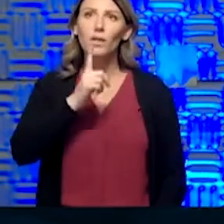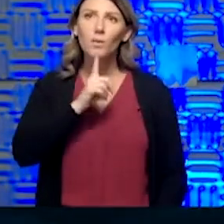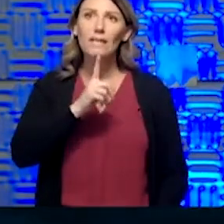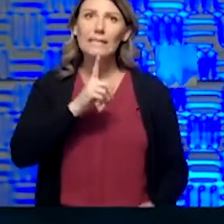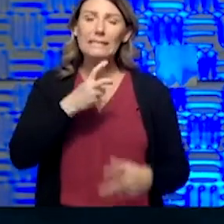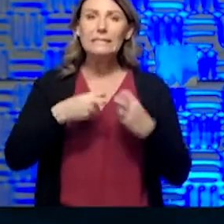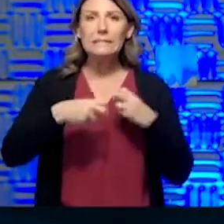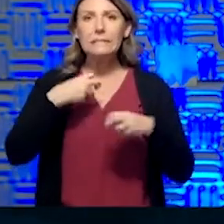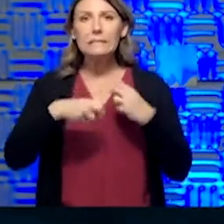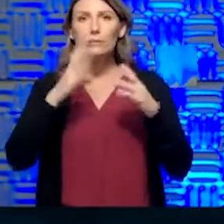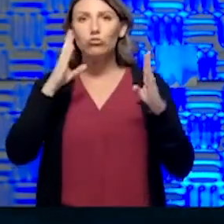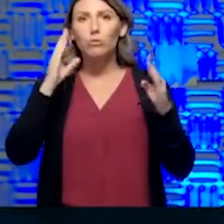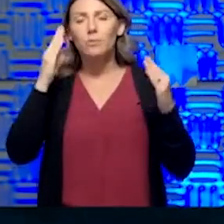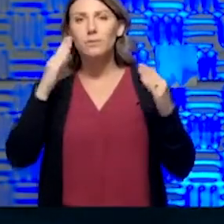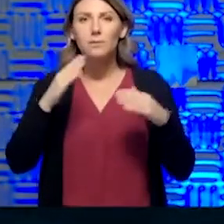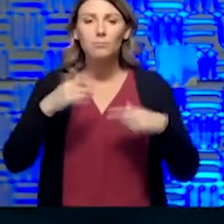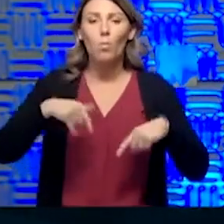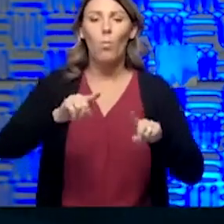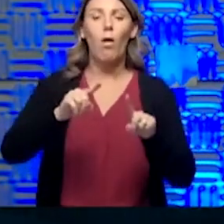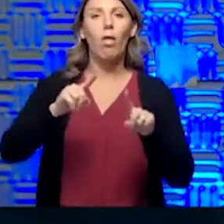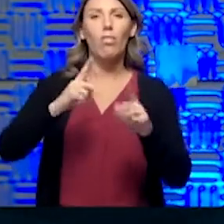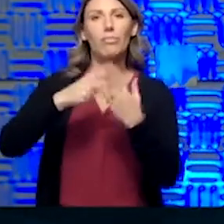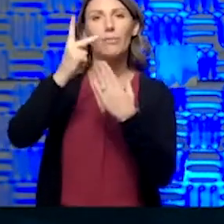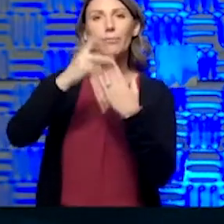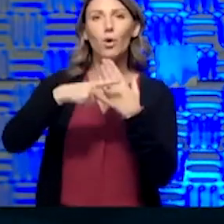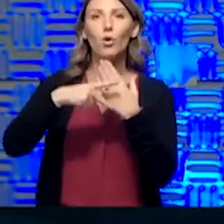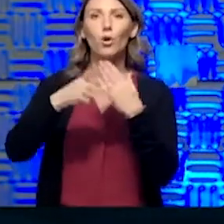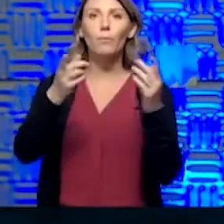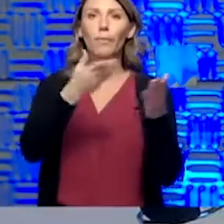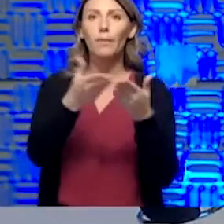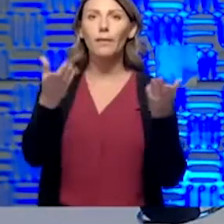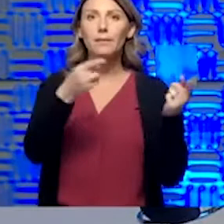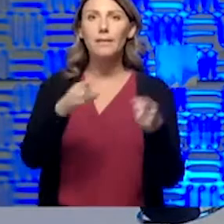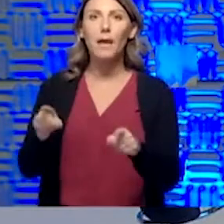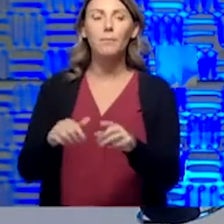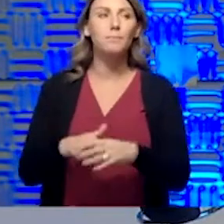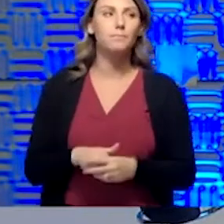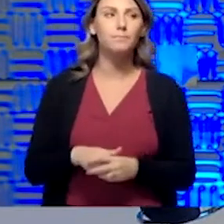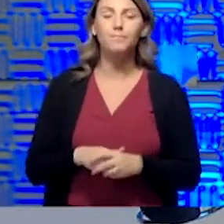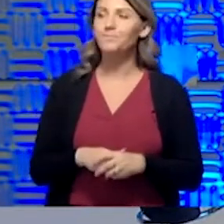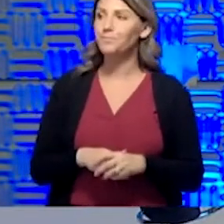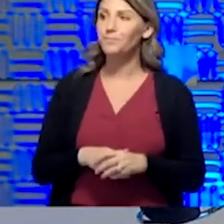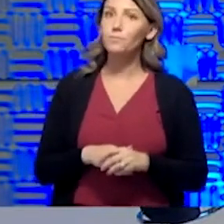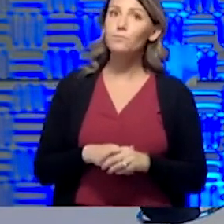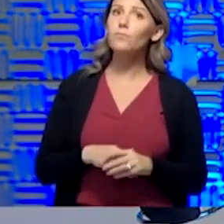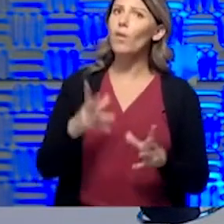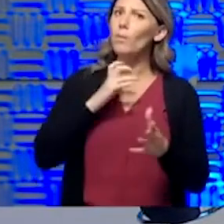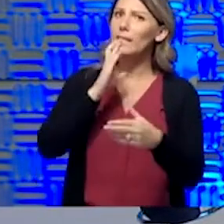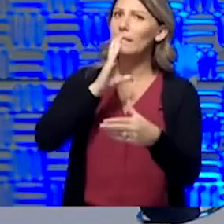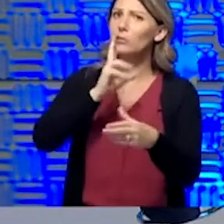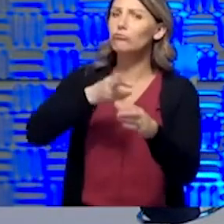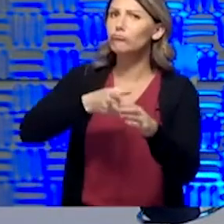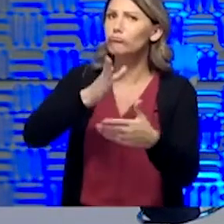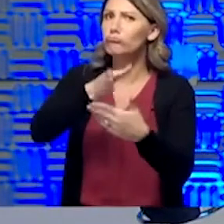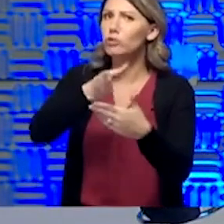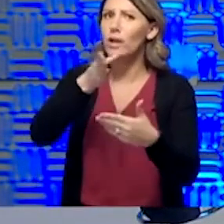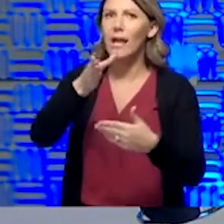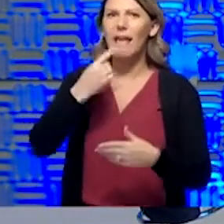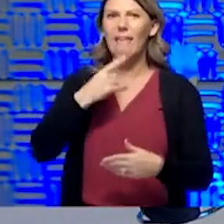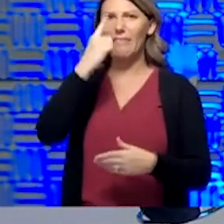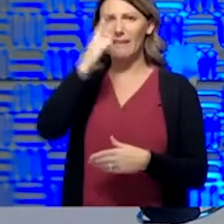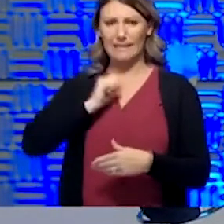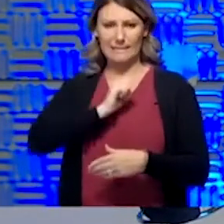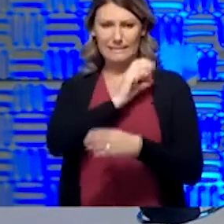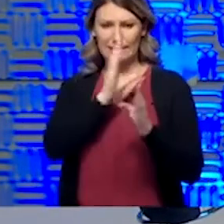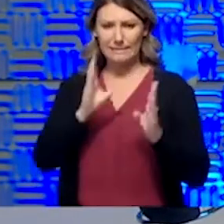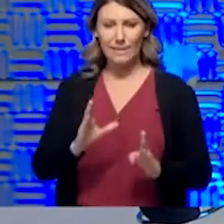as this program, as those things happen. Let me just interject for a moment because I think Secretary Norman had to jump to